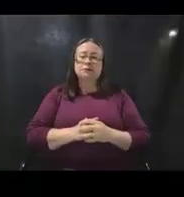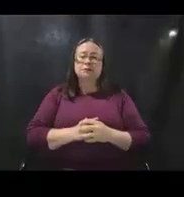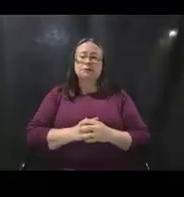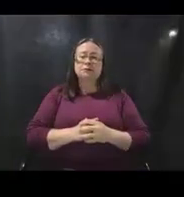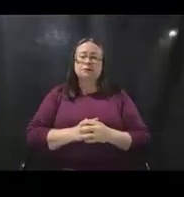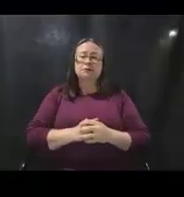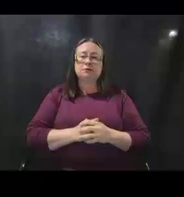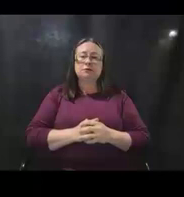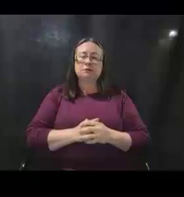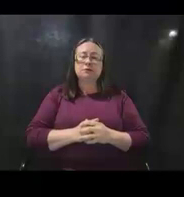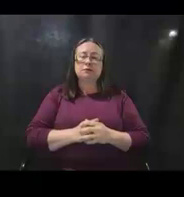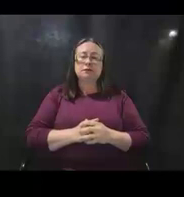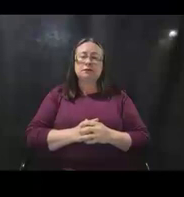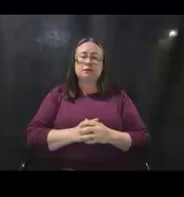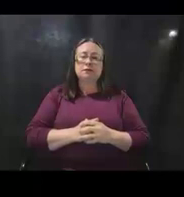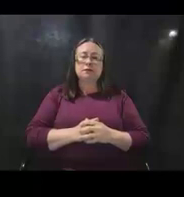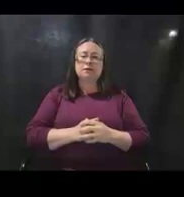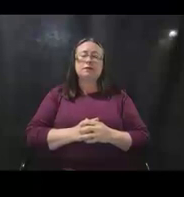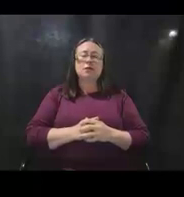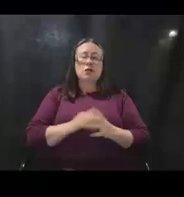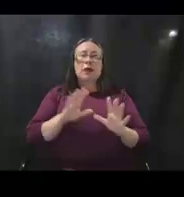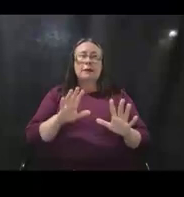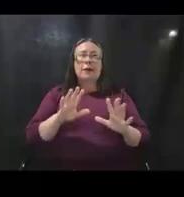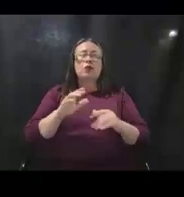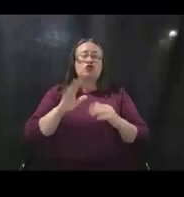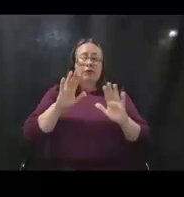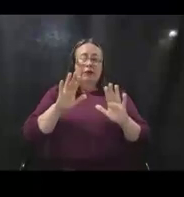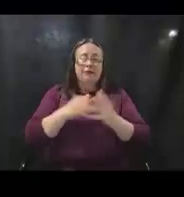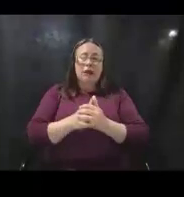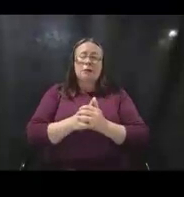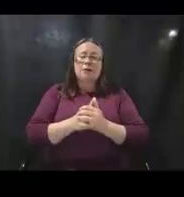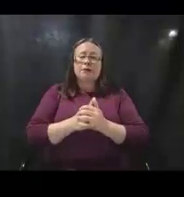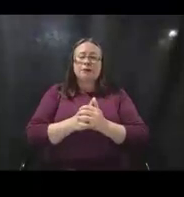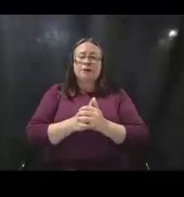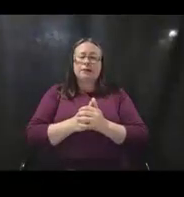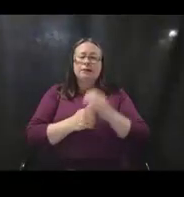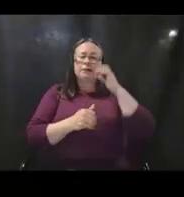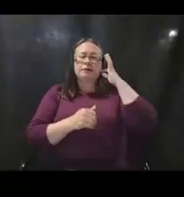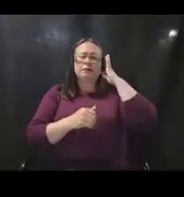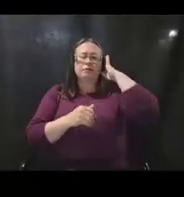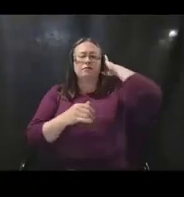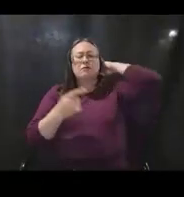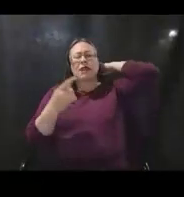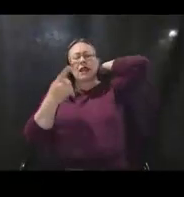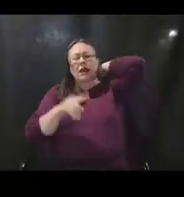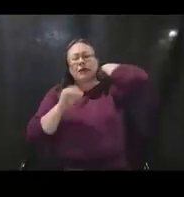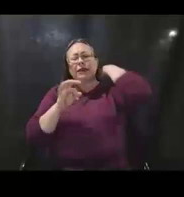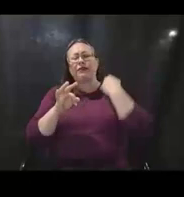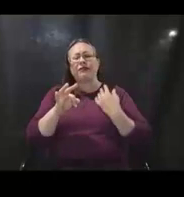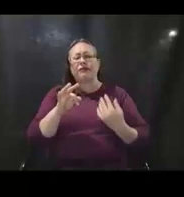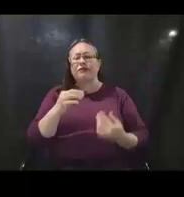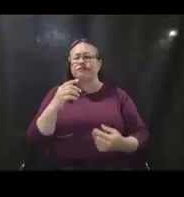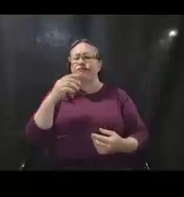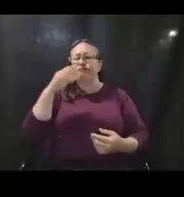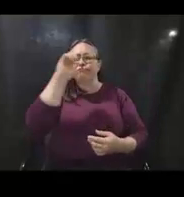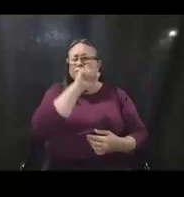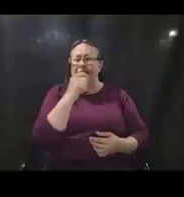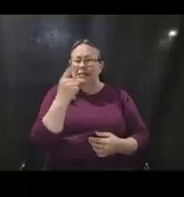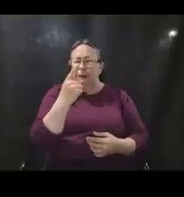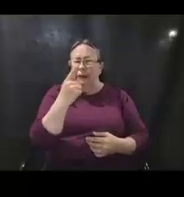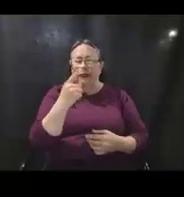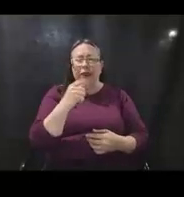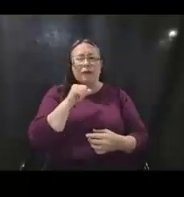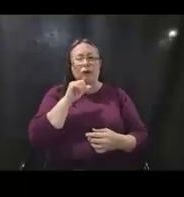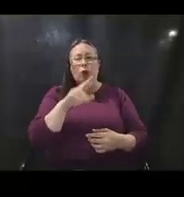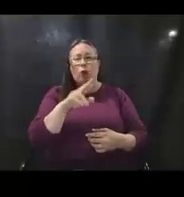And so, great. So, then what happens if we are missing an information submission or information is